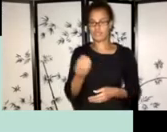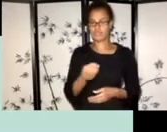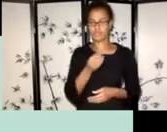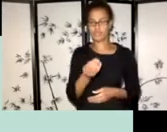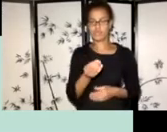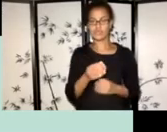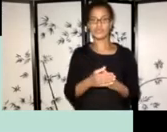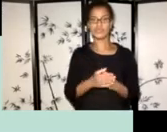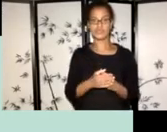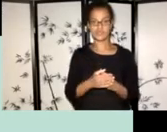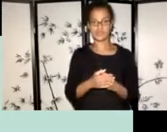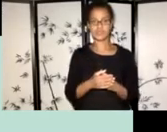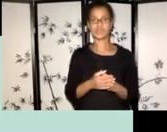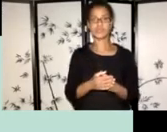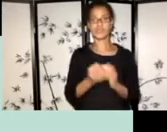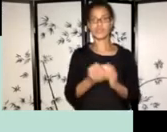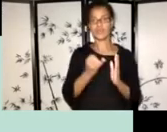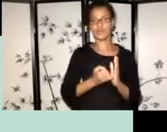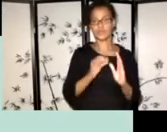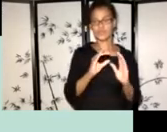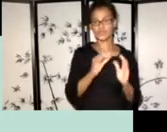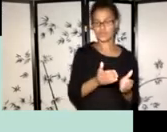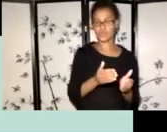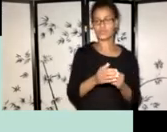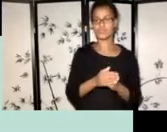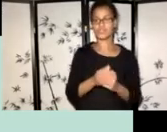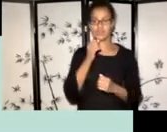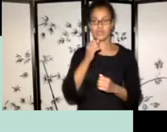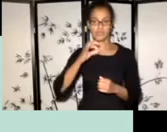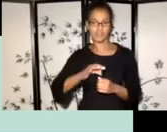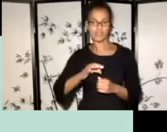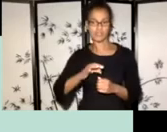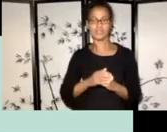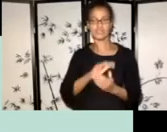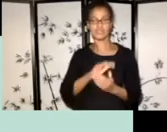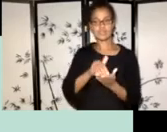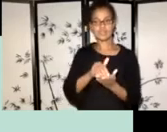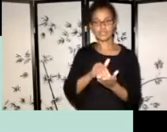-profit organizations, centers, and councils. Um,